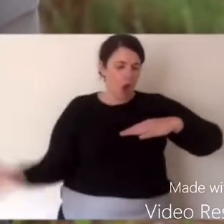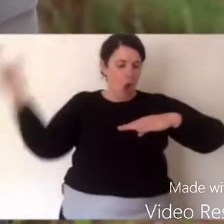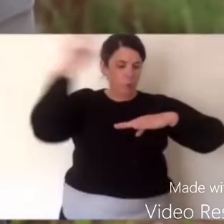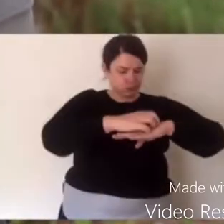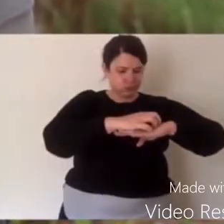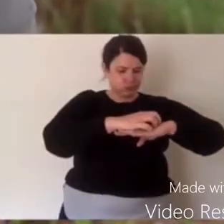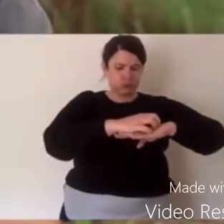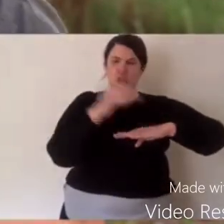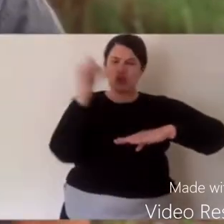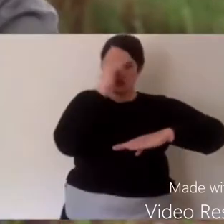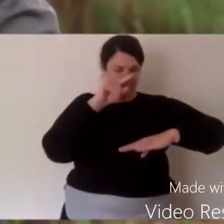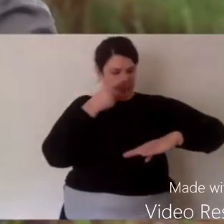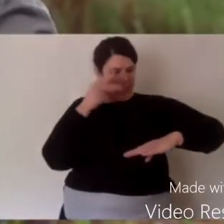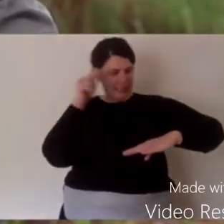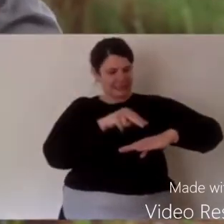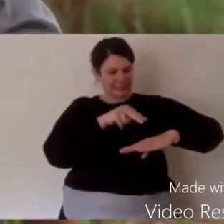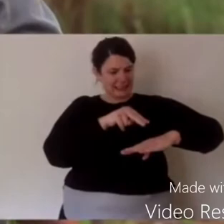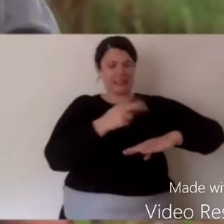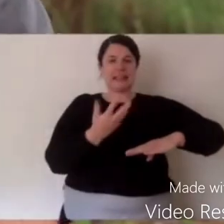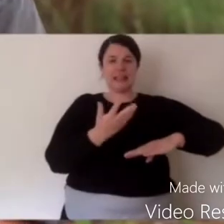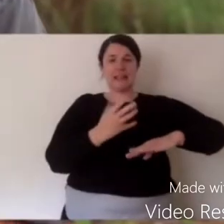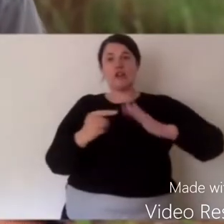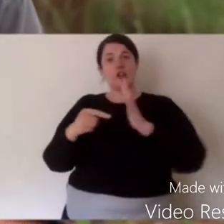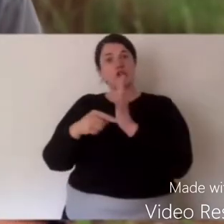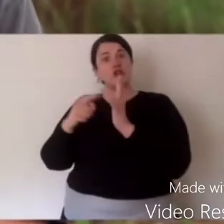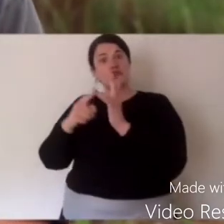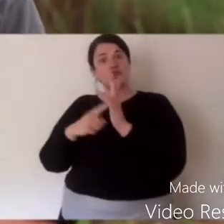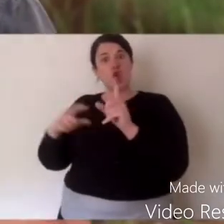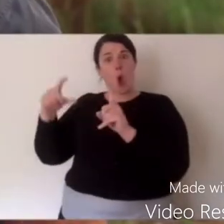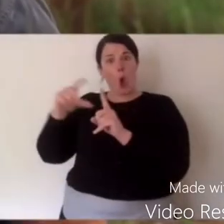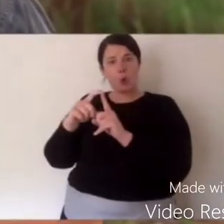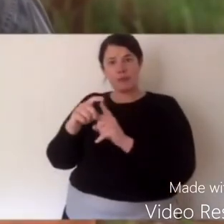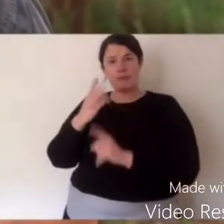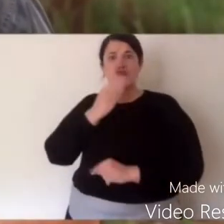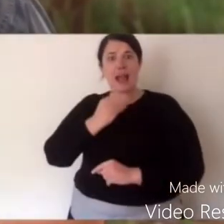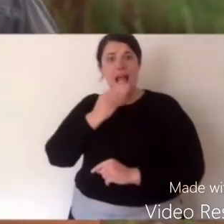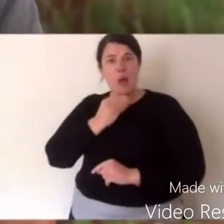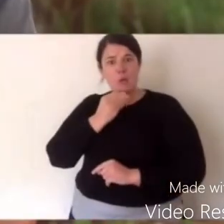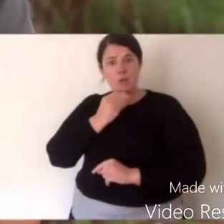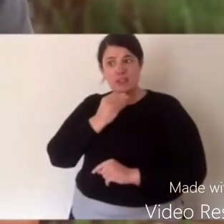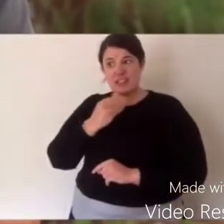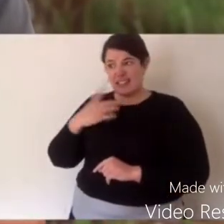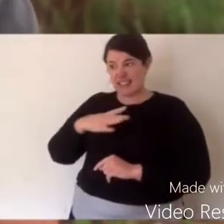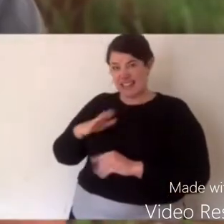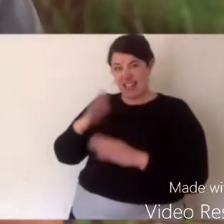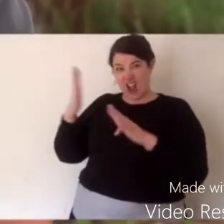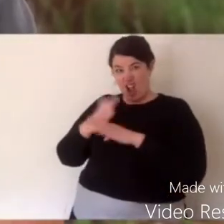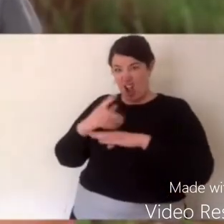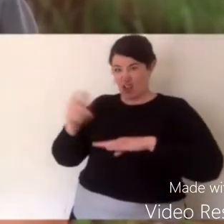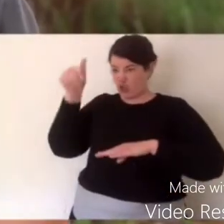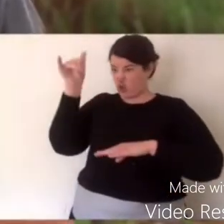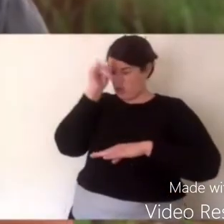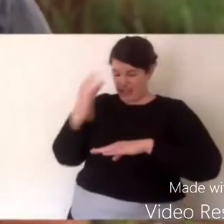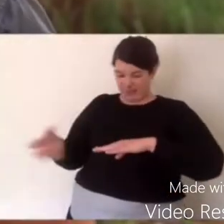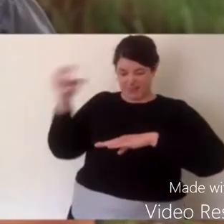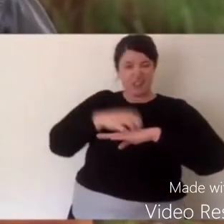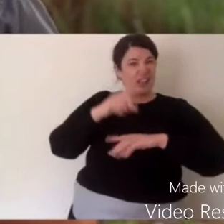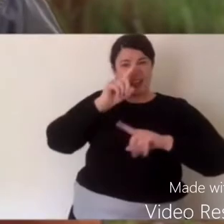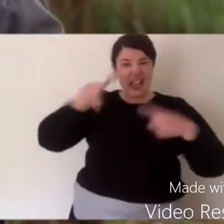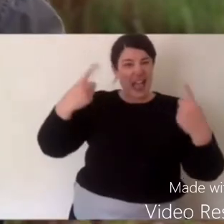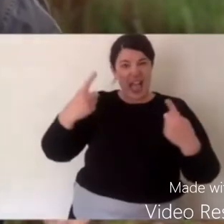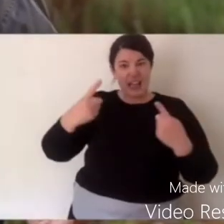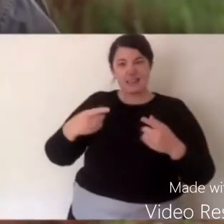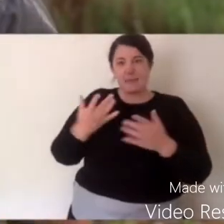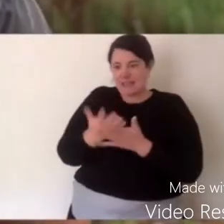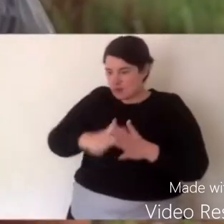that are green. Now if you're a toadlet, and you live on the ground, your camouflage needs to be different. They're normally brown, and are a little bit